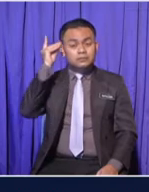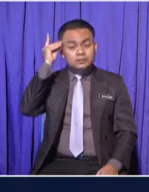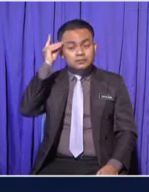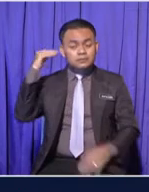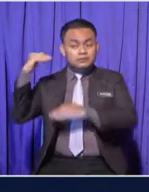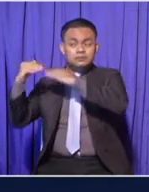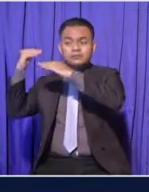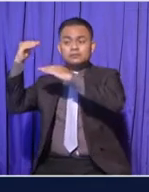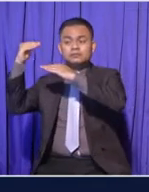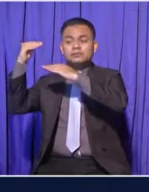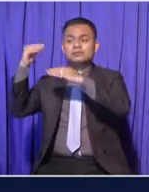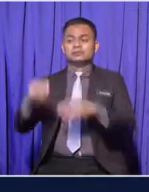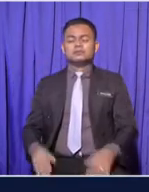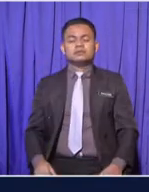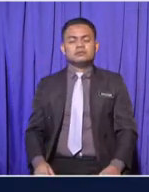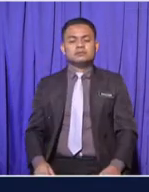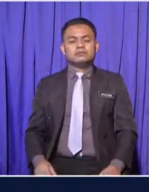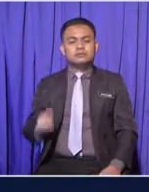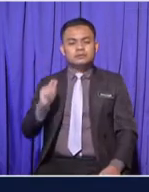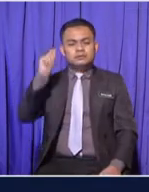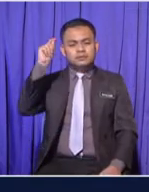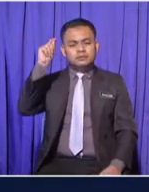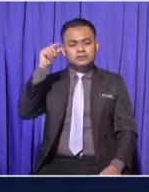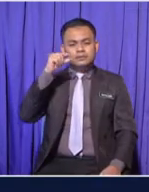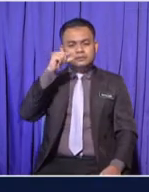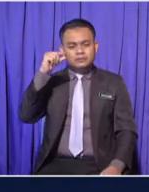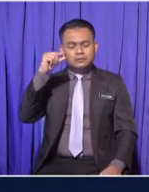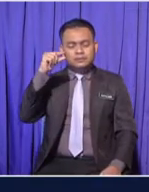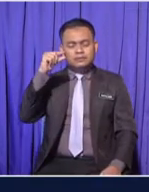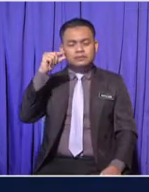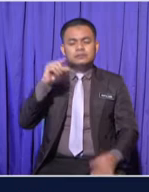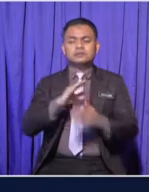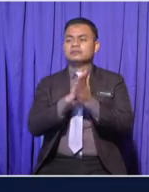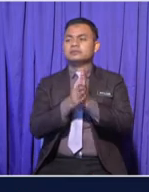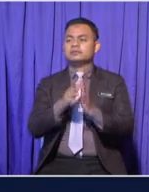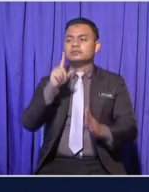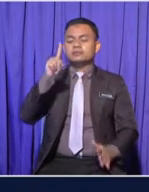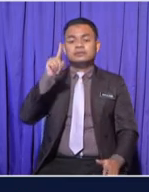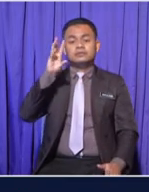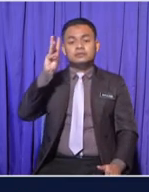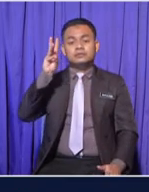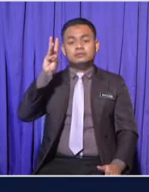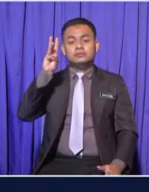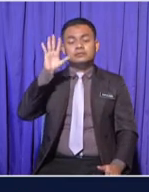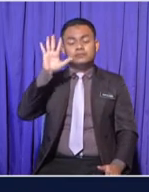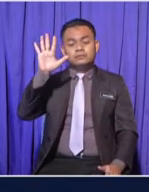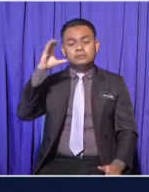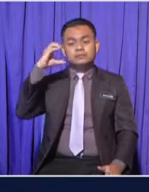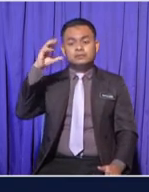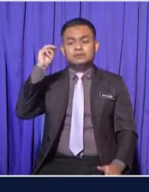only grow a little bit more To 165 cm